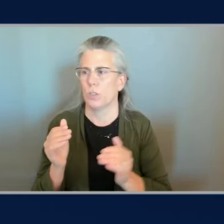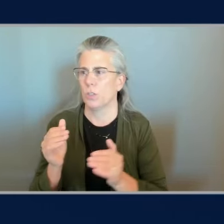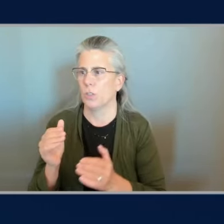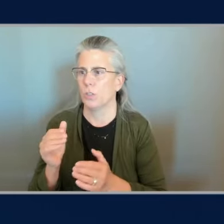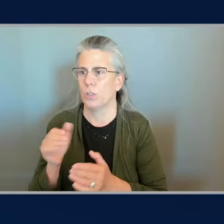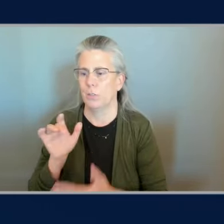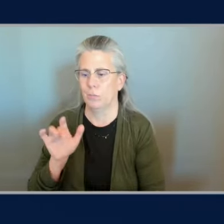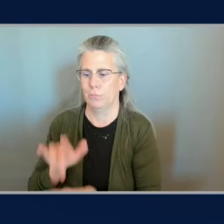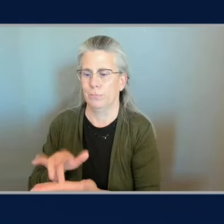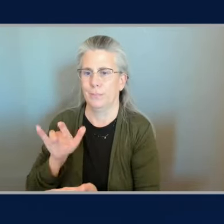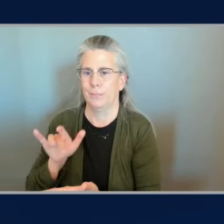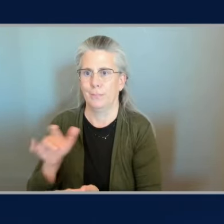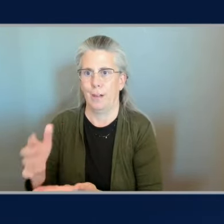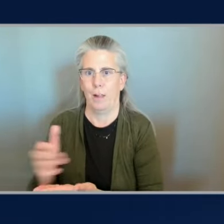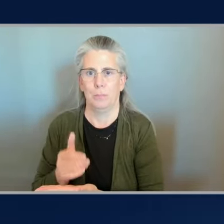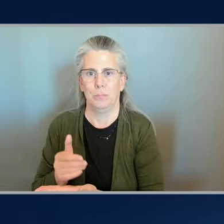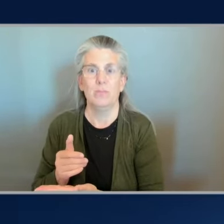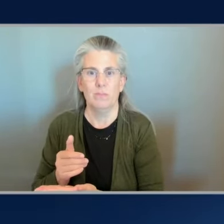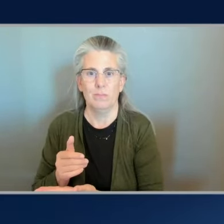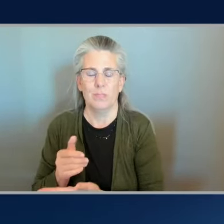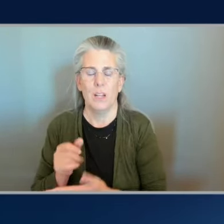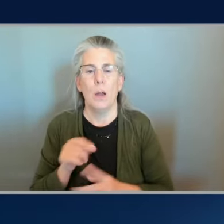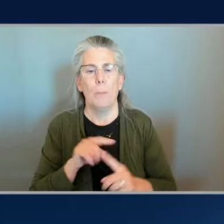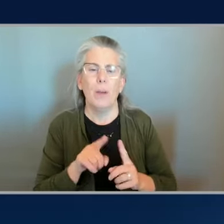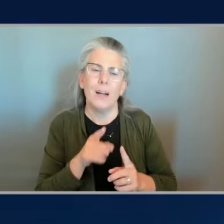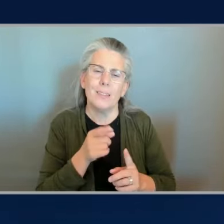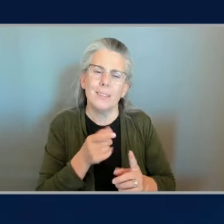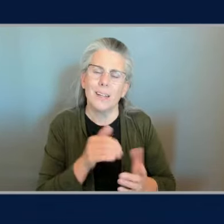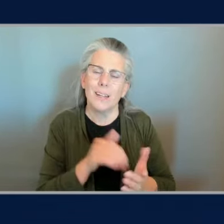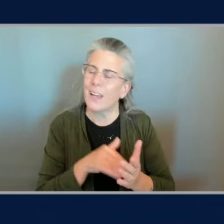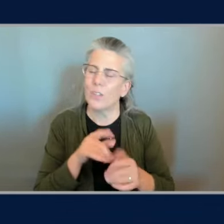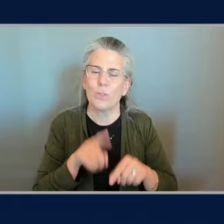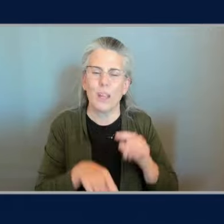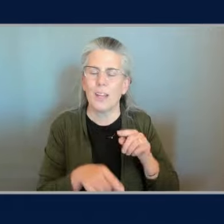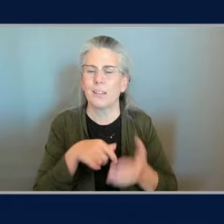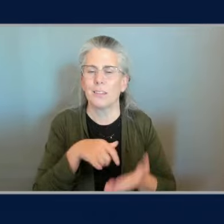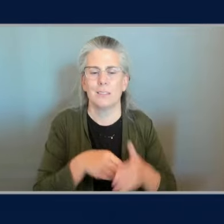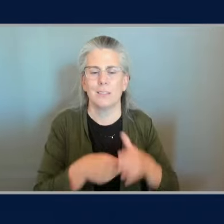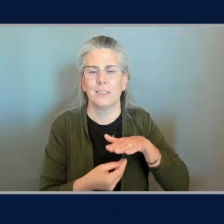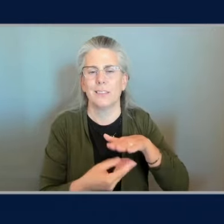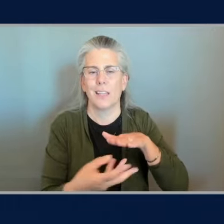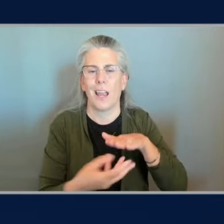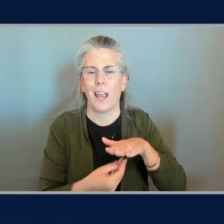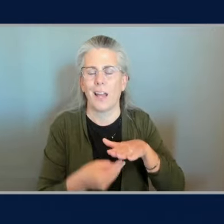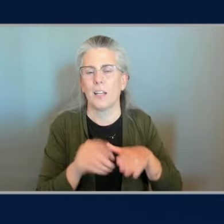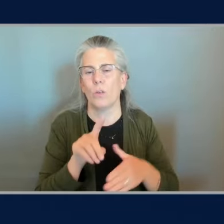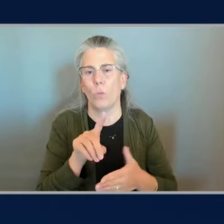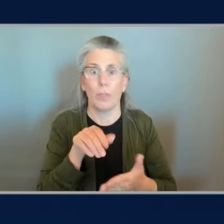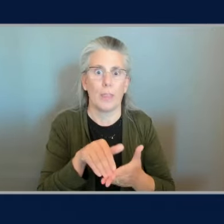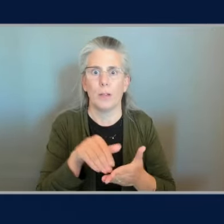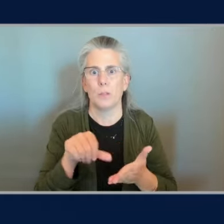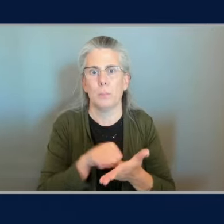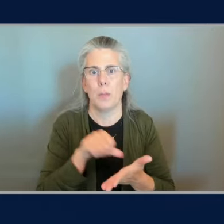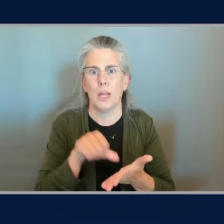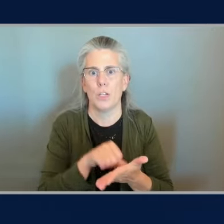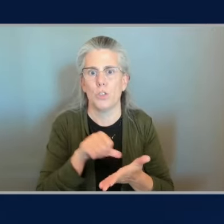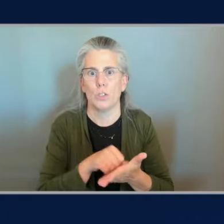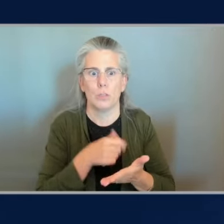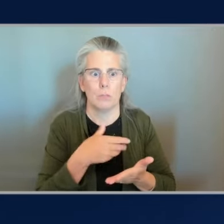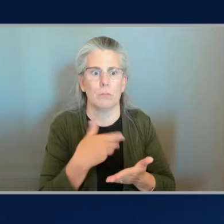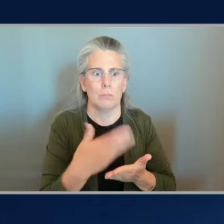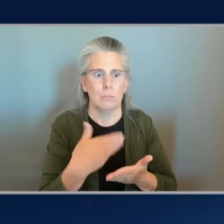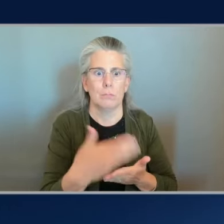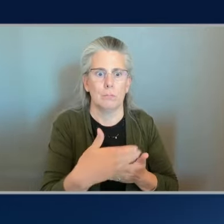thousands of pages of of content to find where something is mentioned every time right and as we know lms are non-deterministic